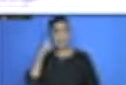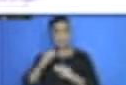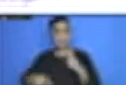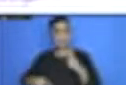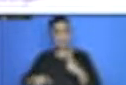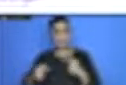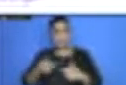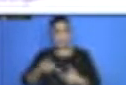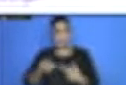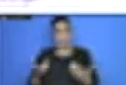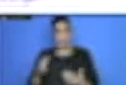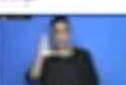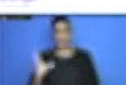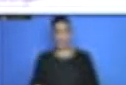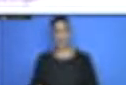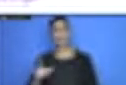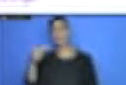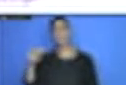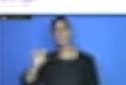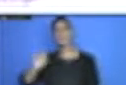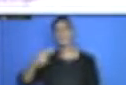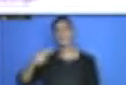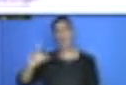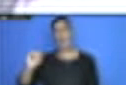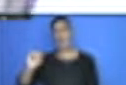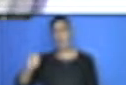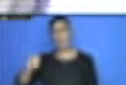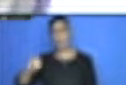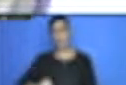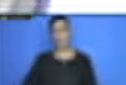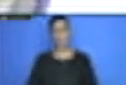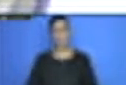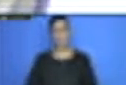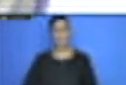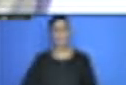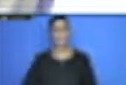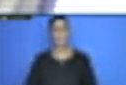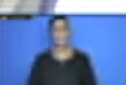And then right here in the middle. Yes, please, South Sudan. Go ahead. Thank you very much,